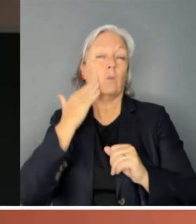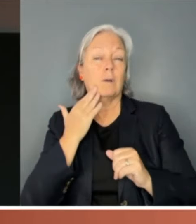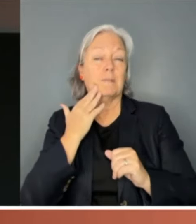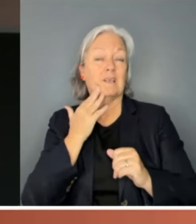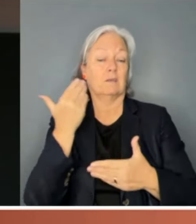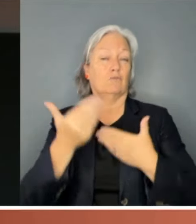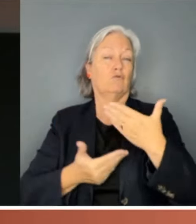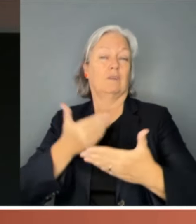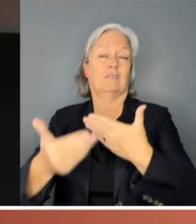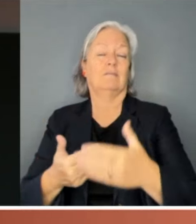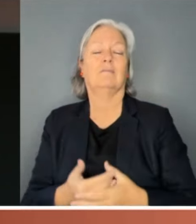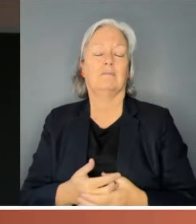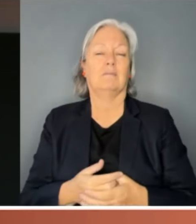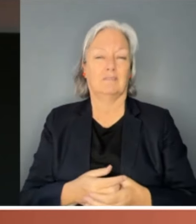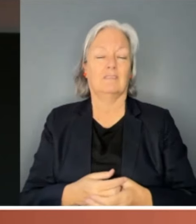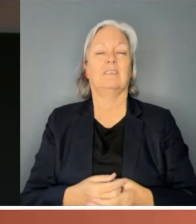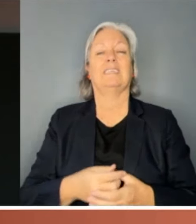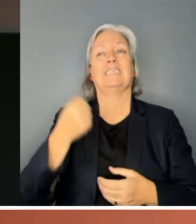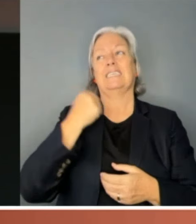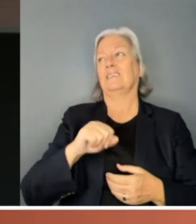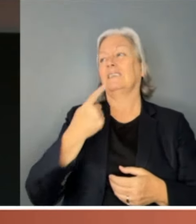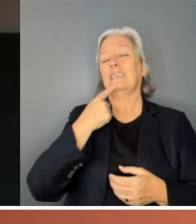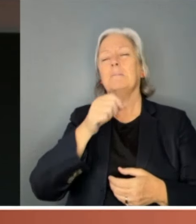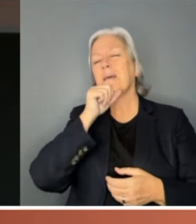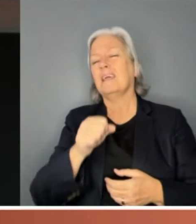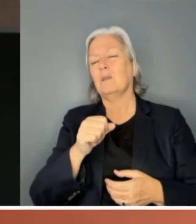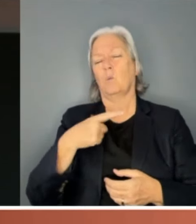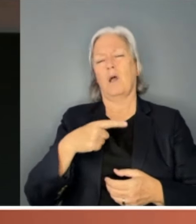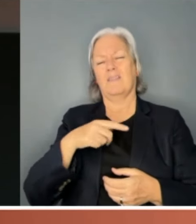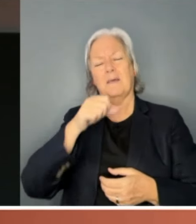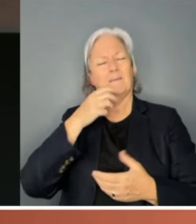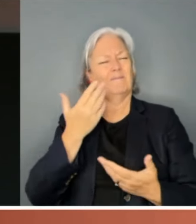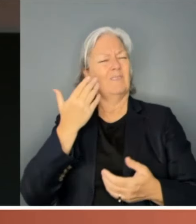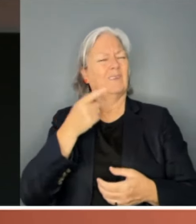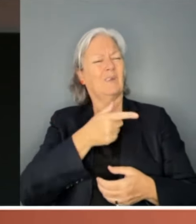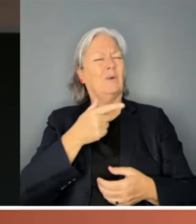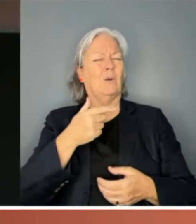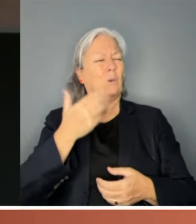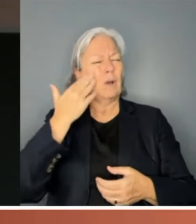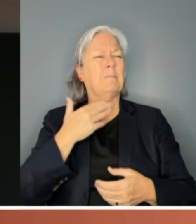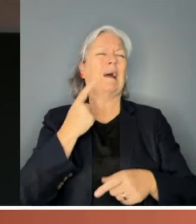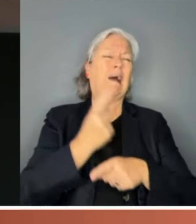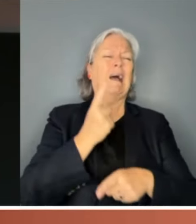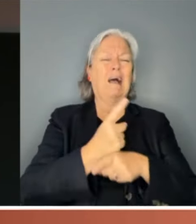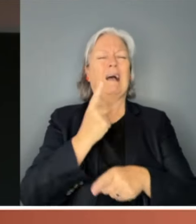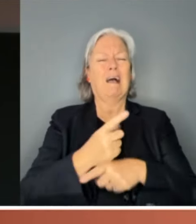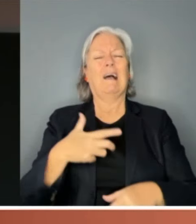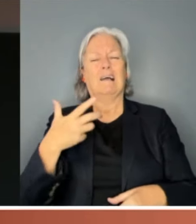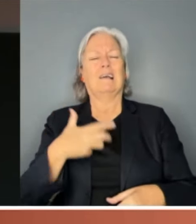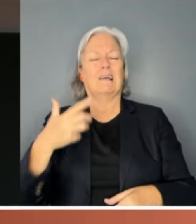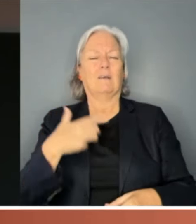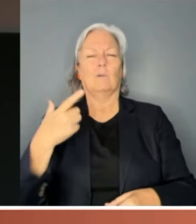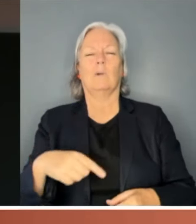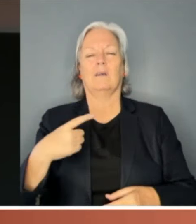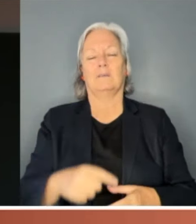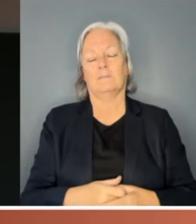to feed male resentment as they ask, Why won't those damn women just stop carping? The stench of sexism